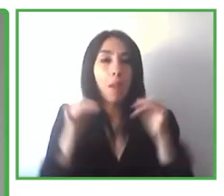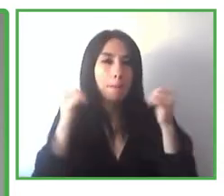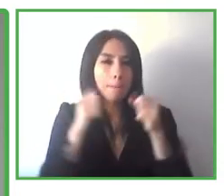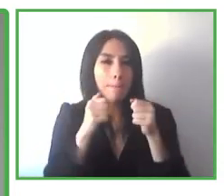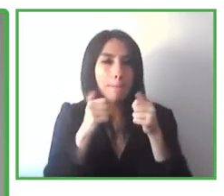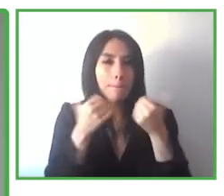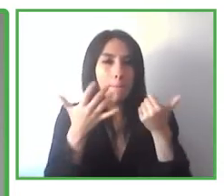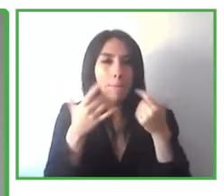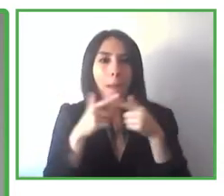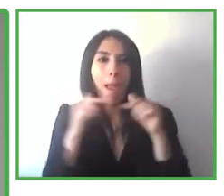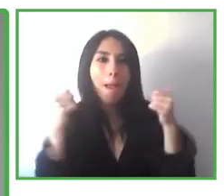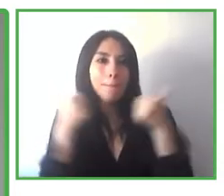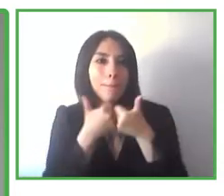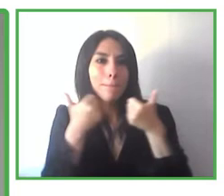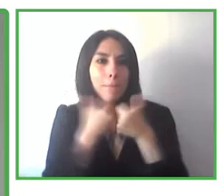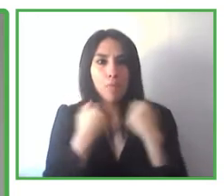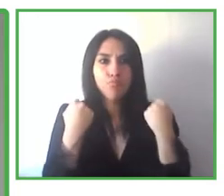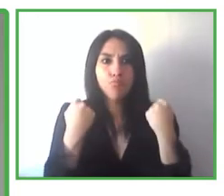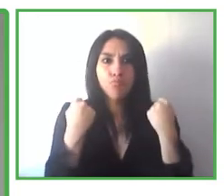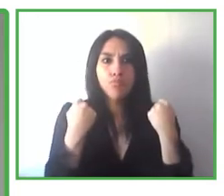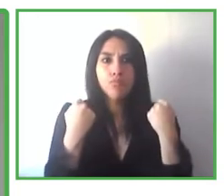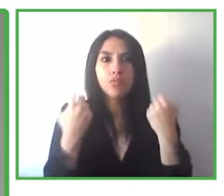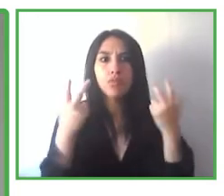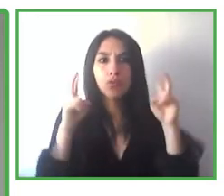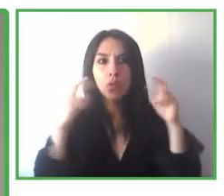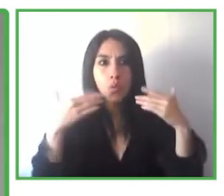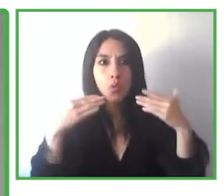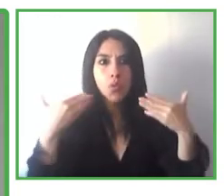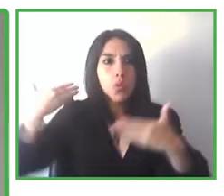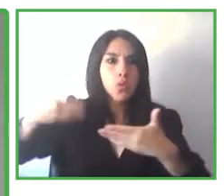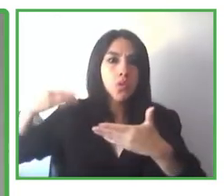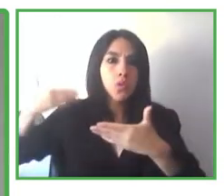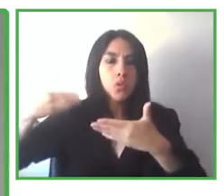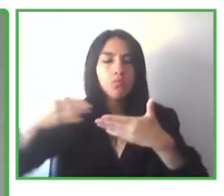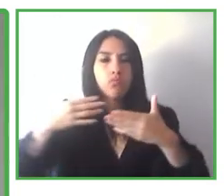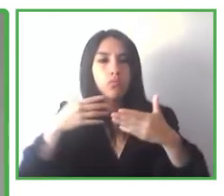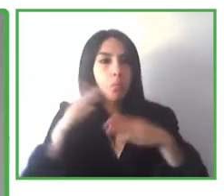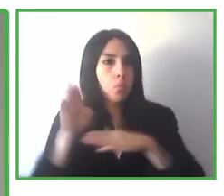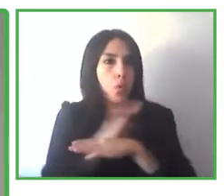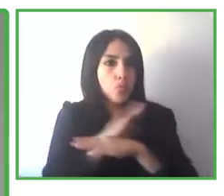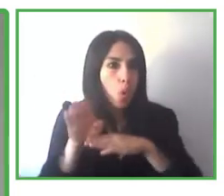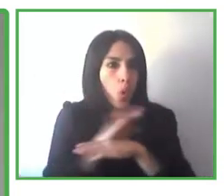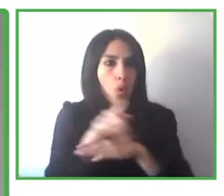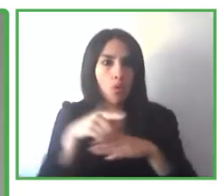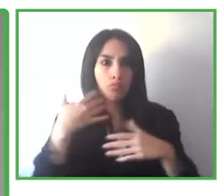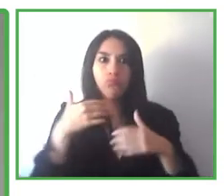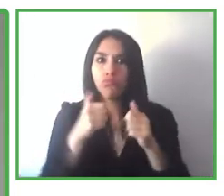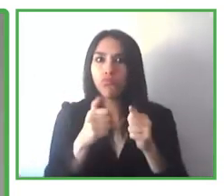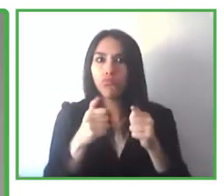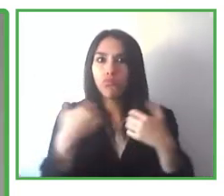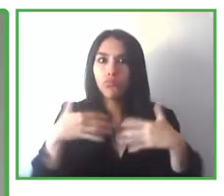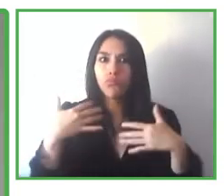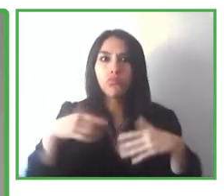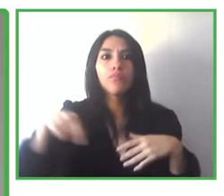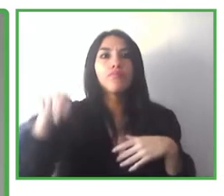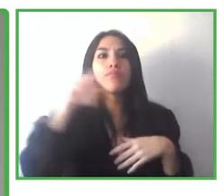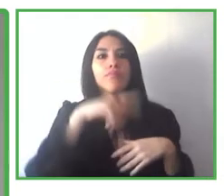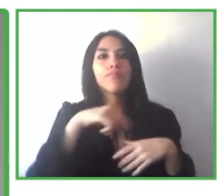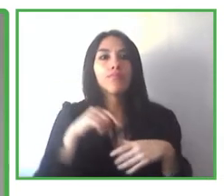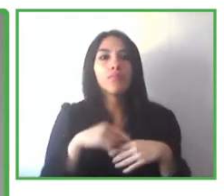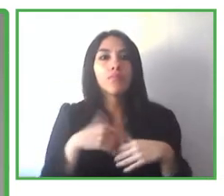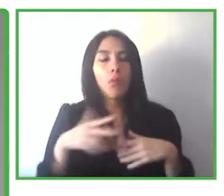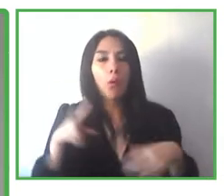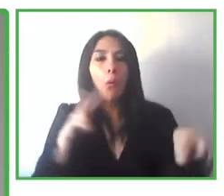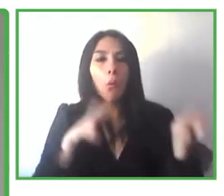is very important in terms of the generation of wealth. And it is now beyond the entire